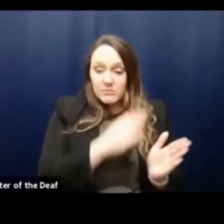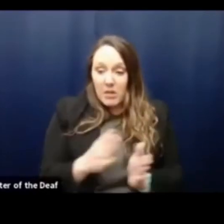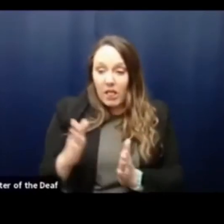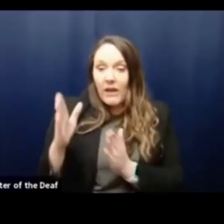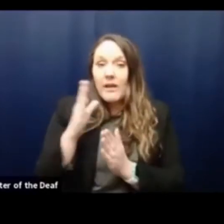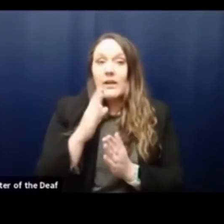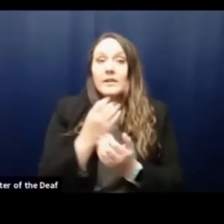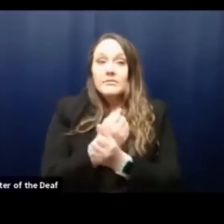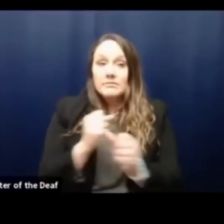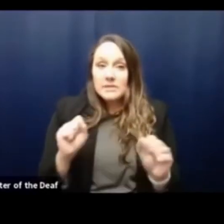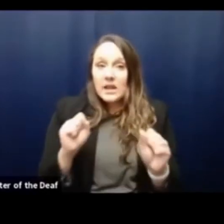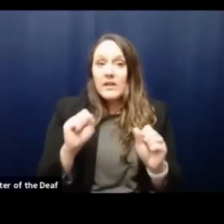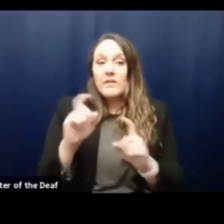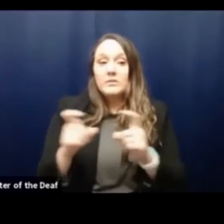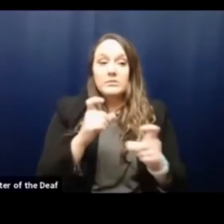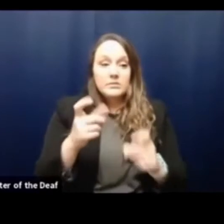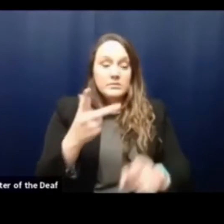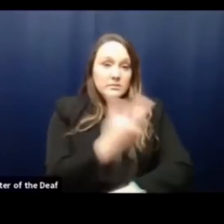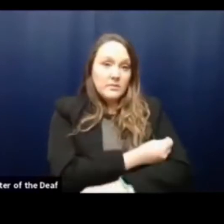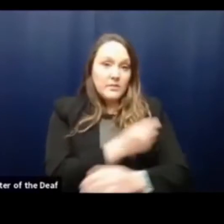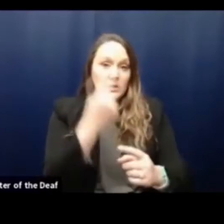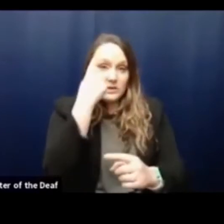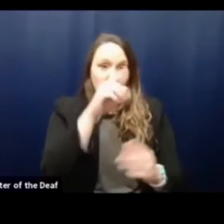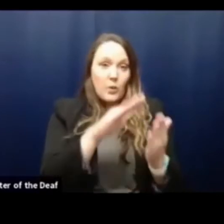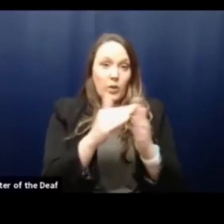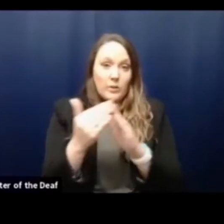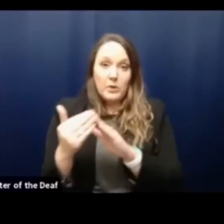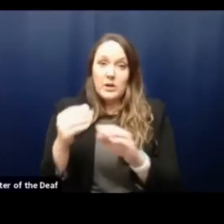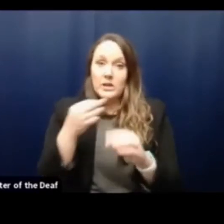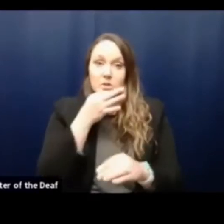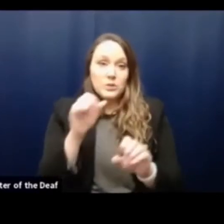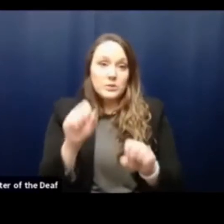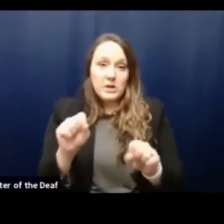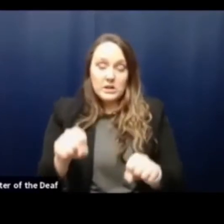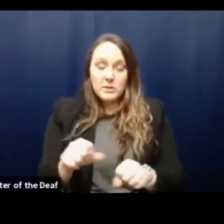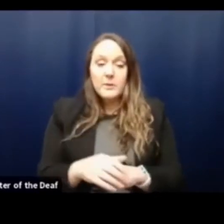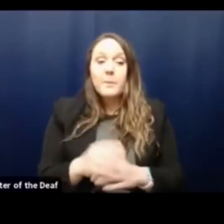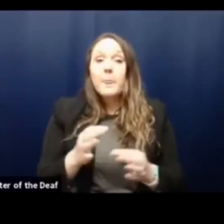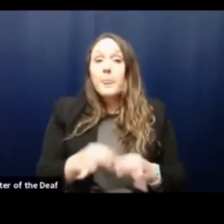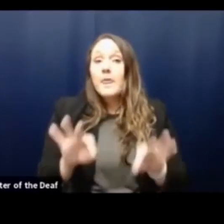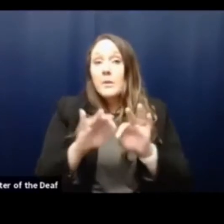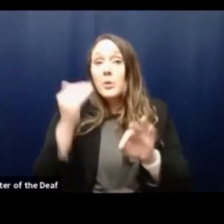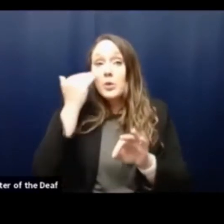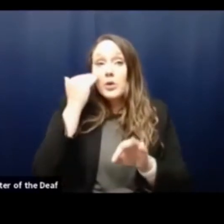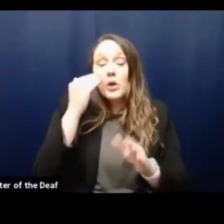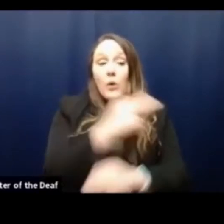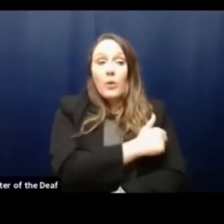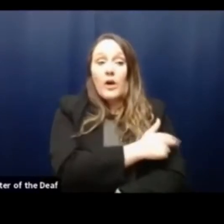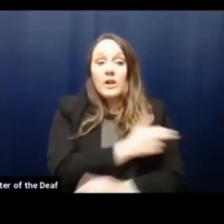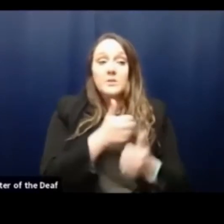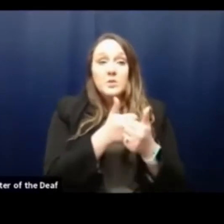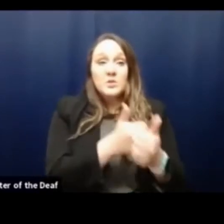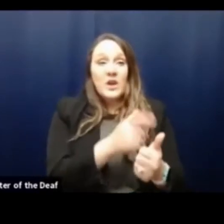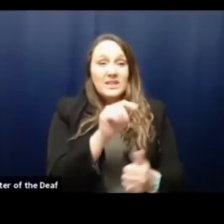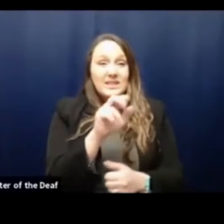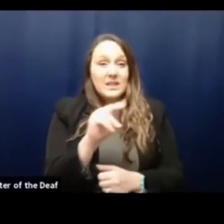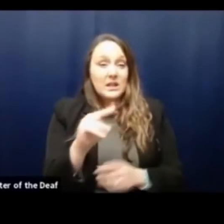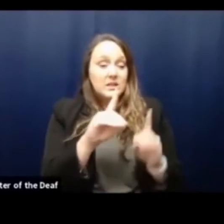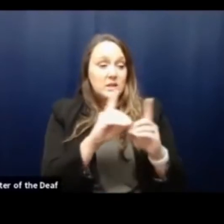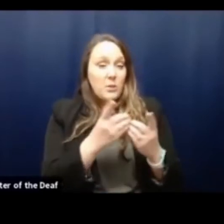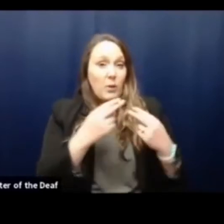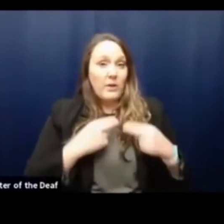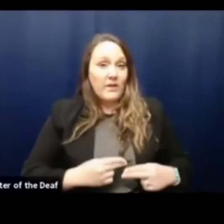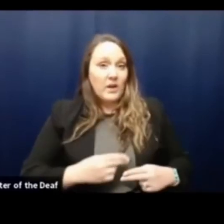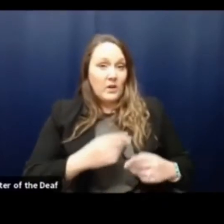the community vaccinated as quickly as possible. It's important to note that the health systems are following the Tennessee Department of Health's vaccine allocation